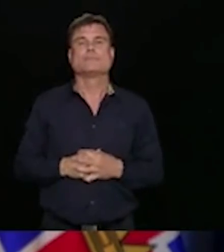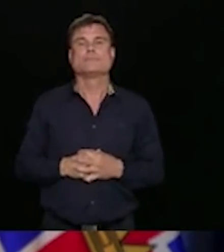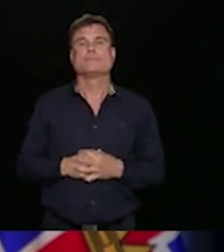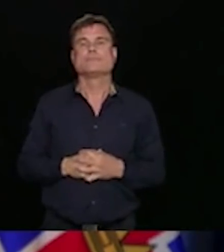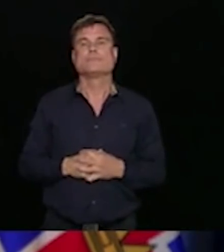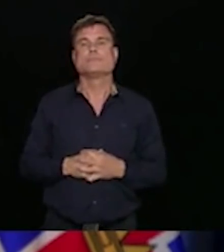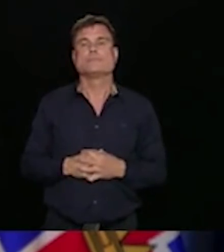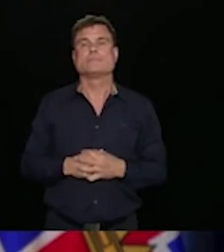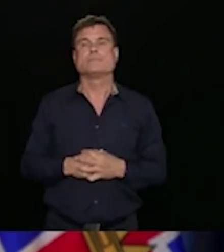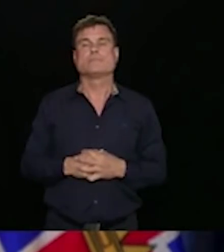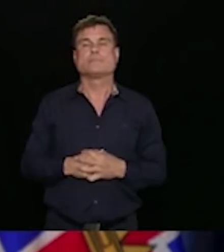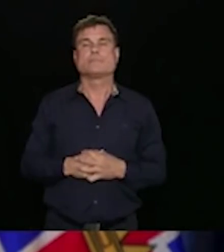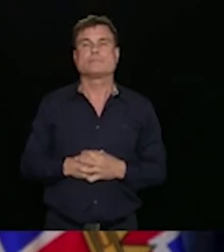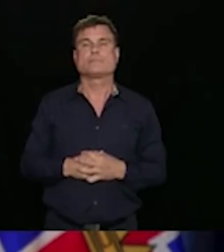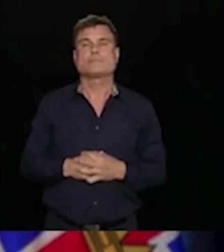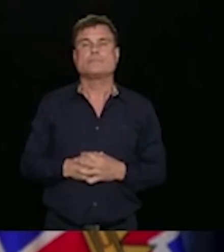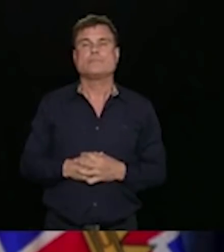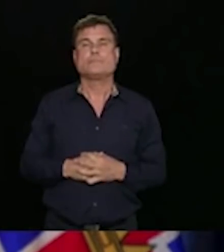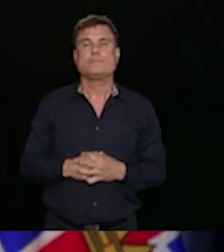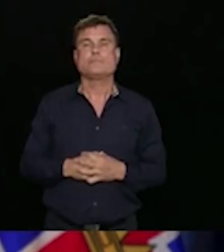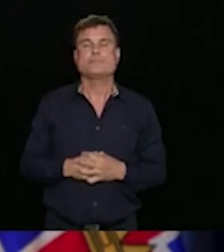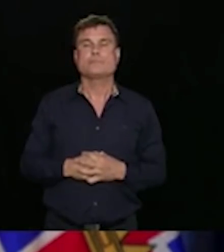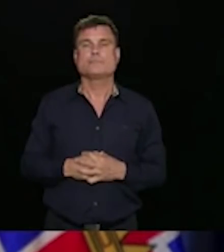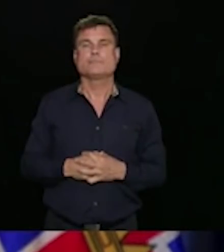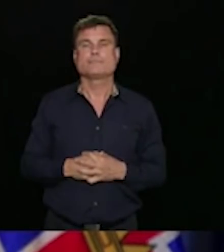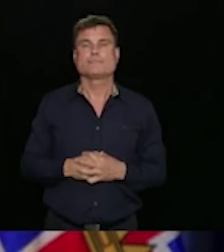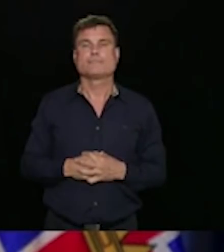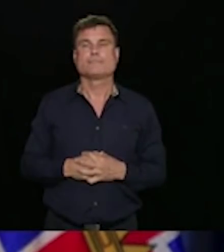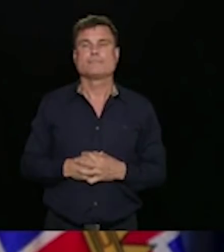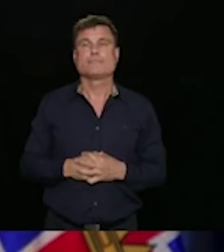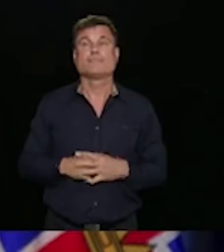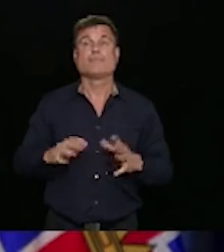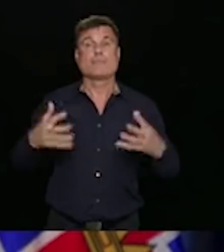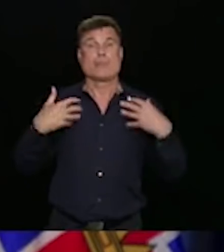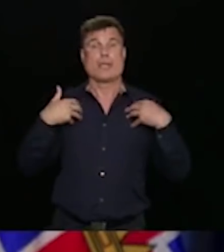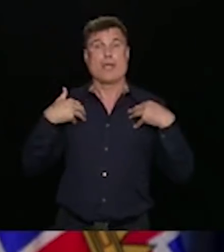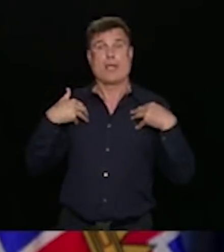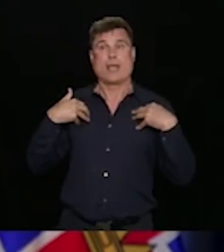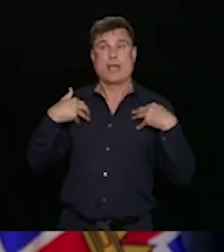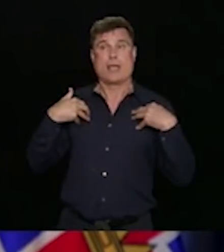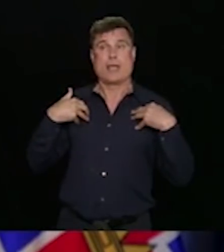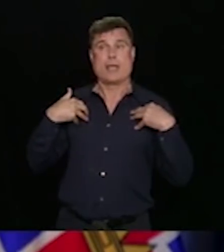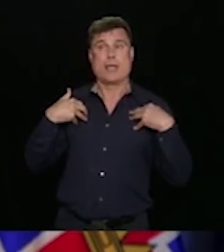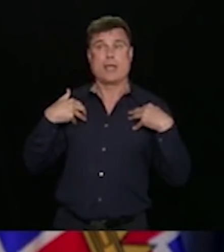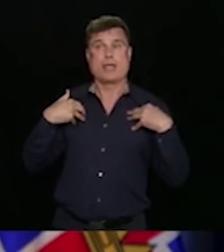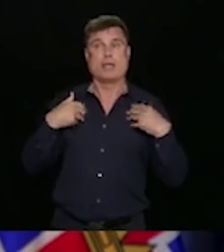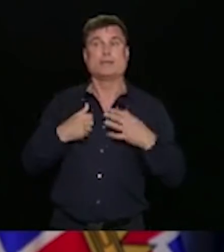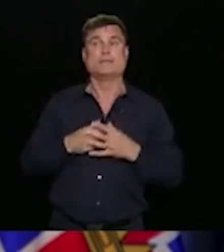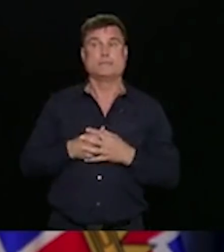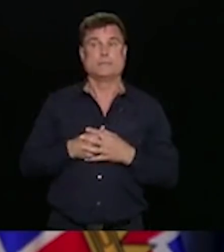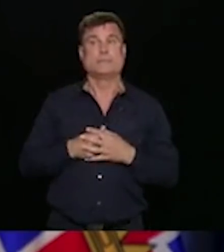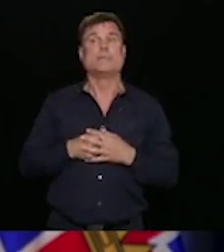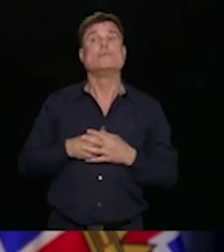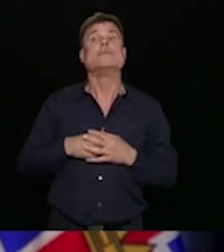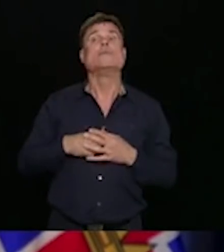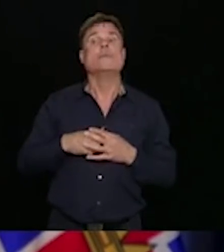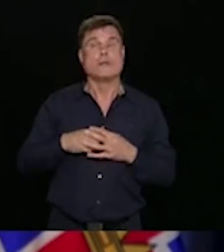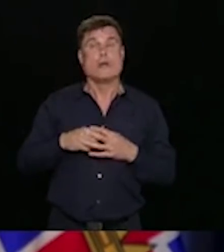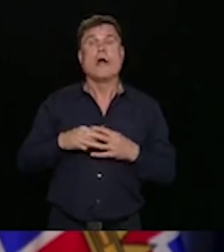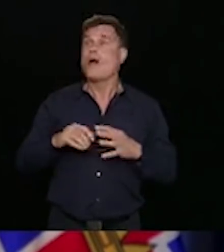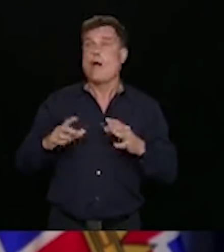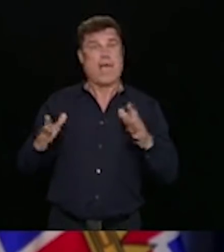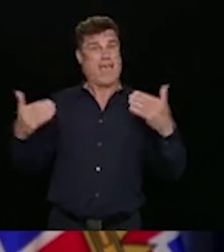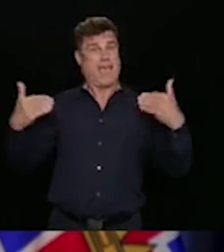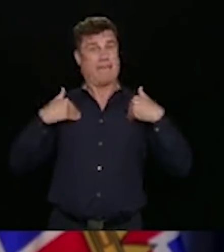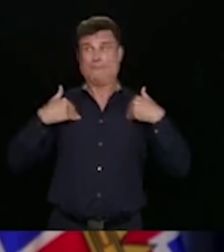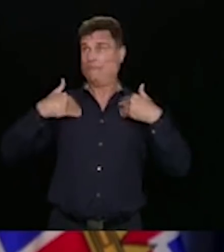now 304 active cases in the province in all health authorities, 16